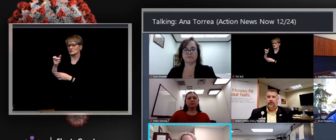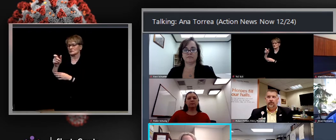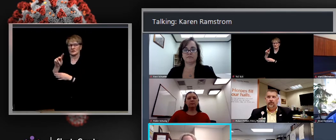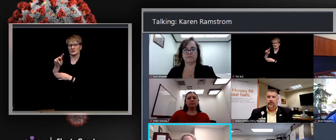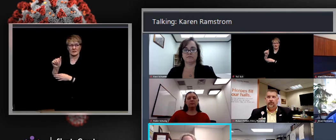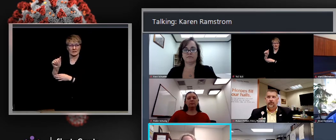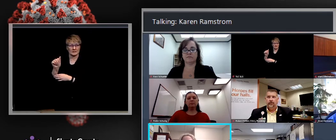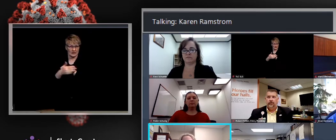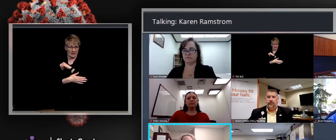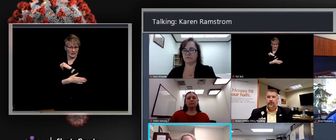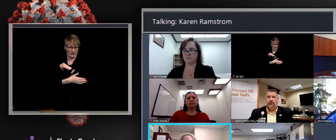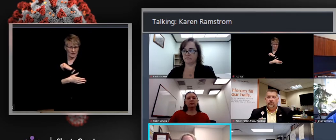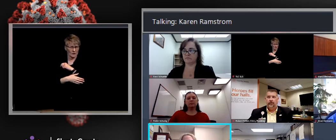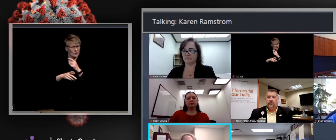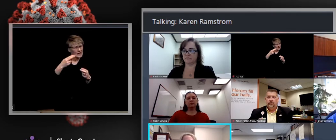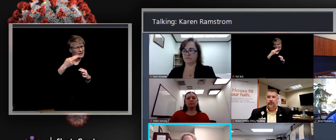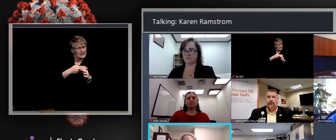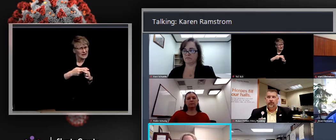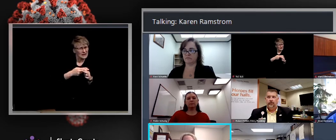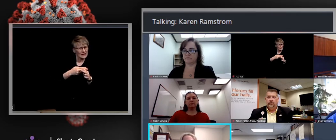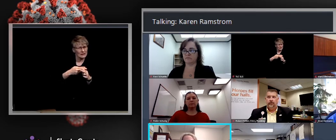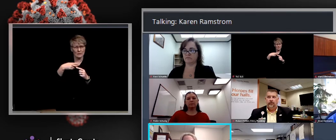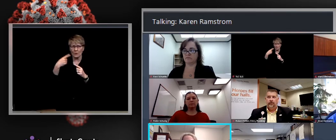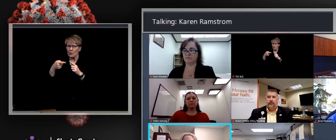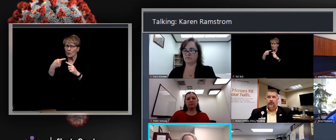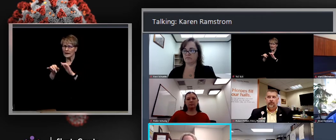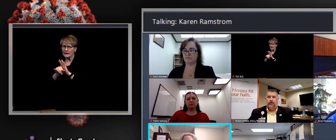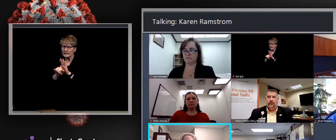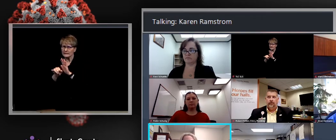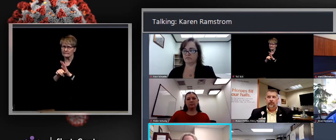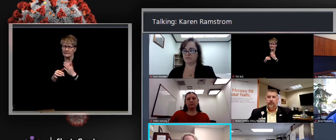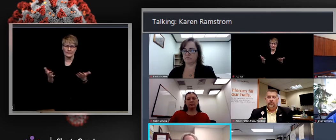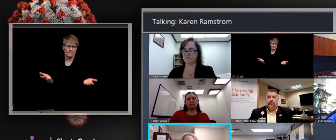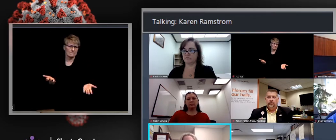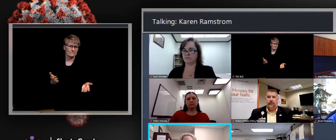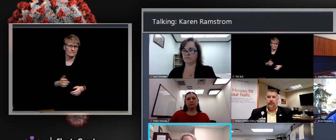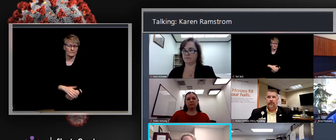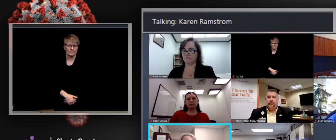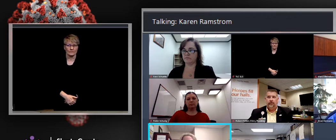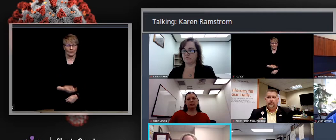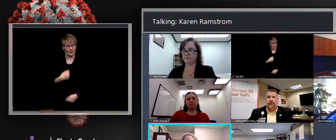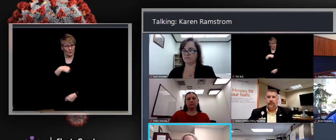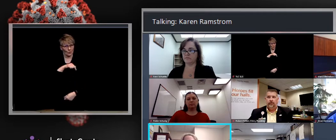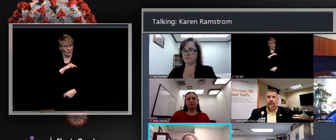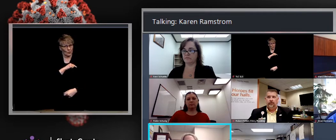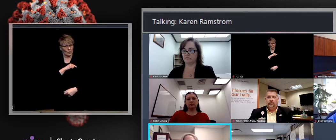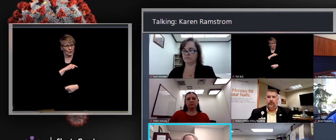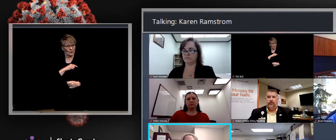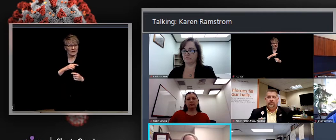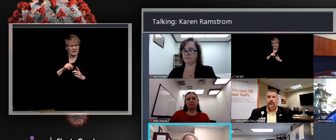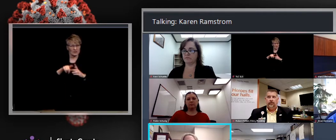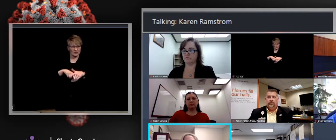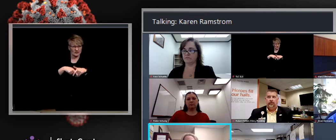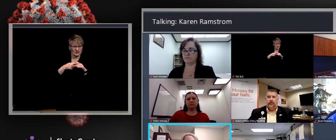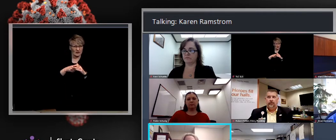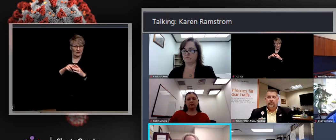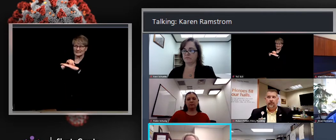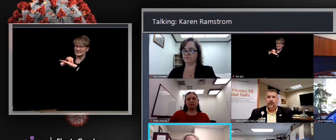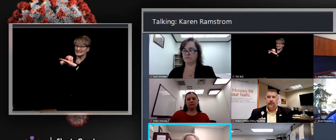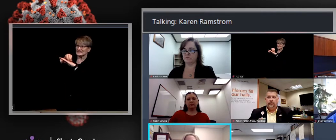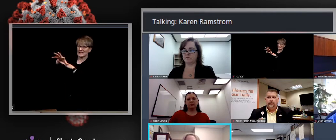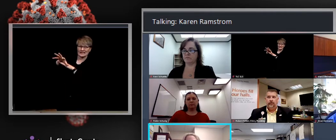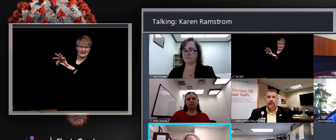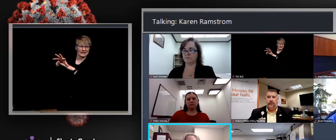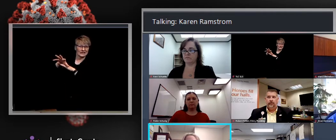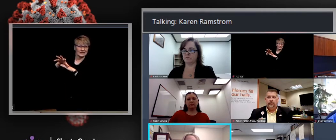Yeah, we started sending a sample of our positive specimens to the state about about a month ago. And the